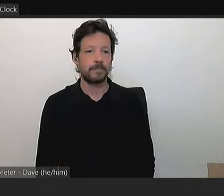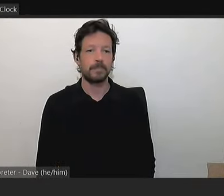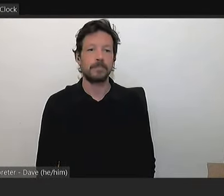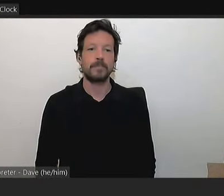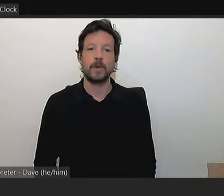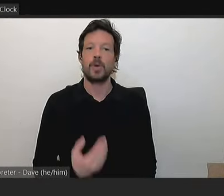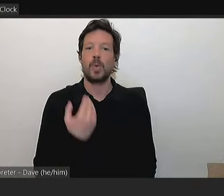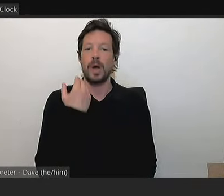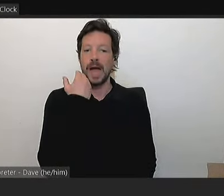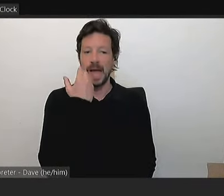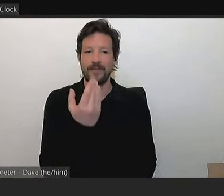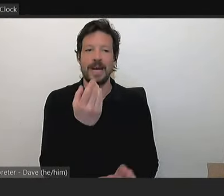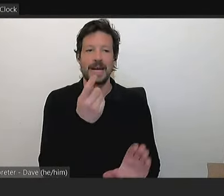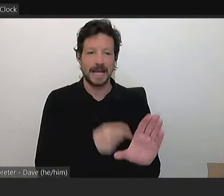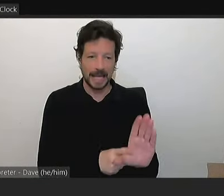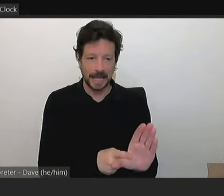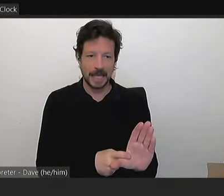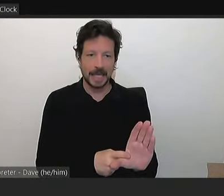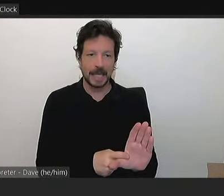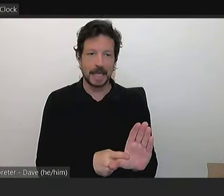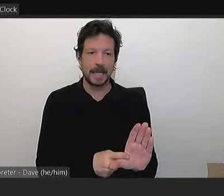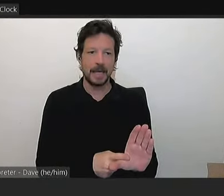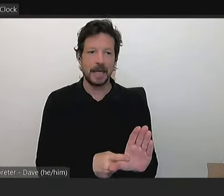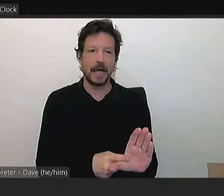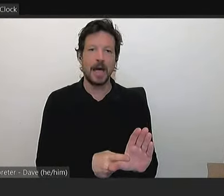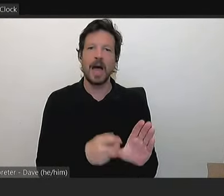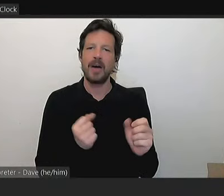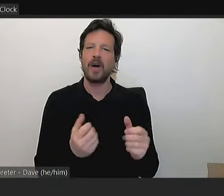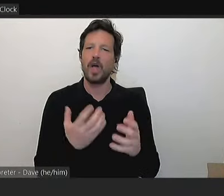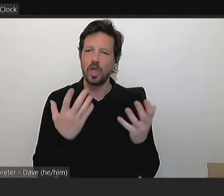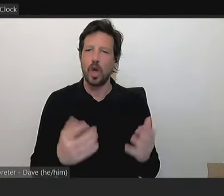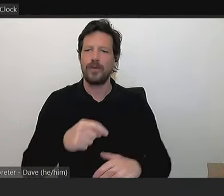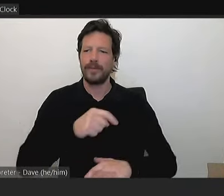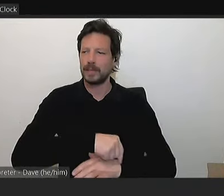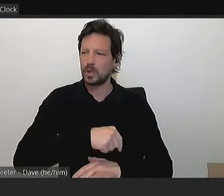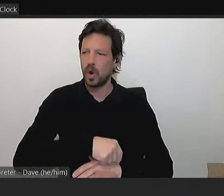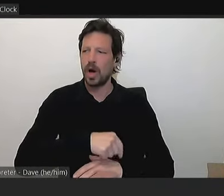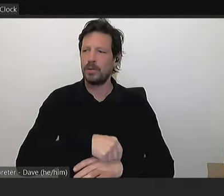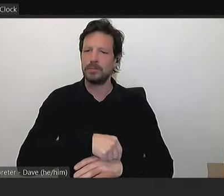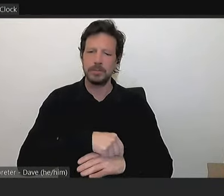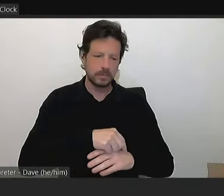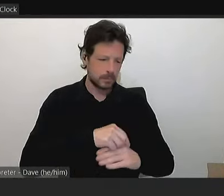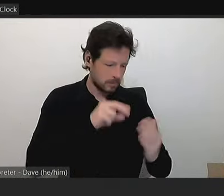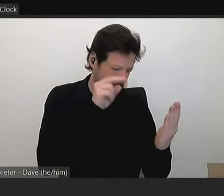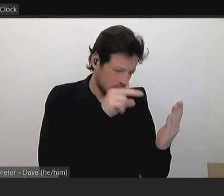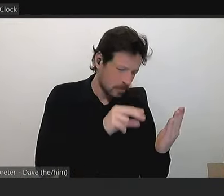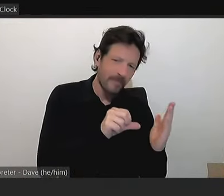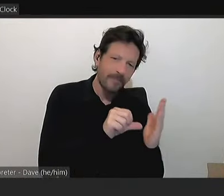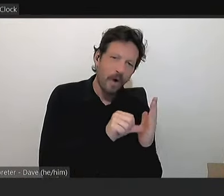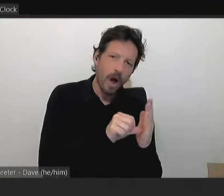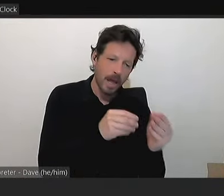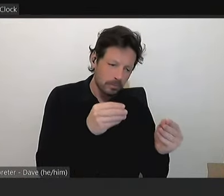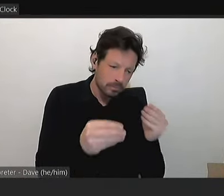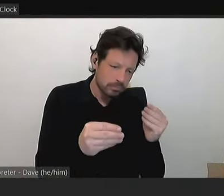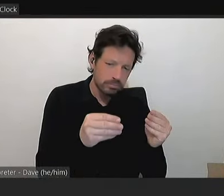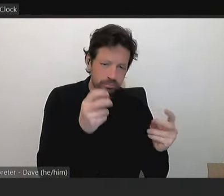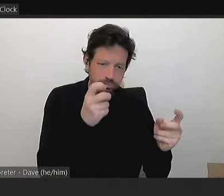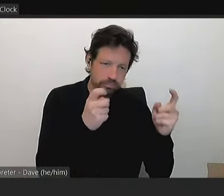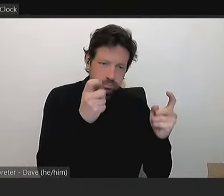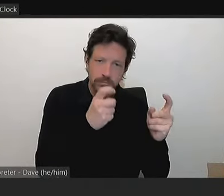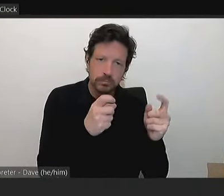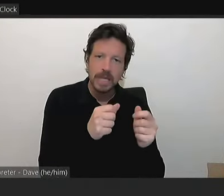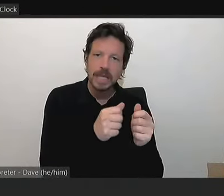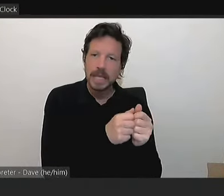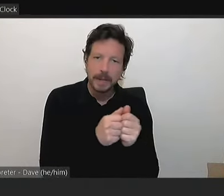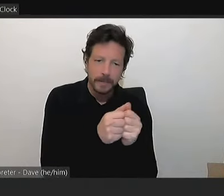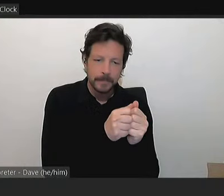spend quite a significant amount of time looking at Council's finances and considering collaboratively how